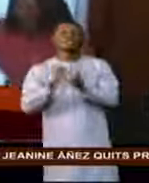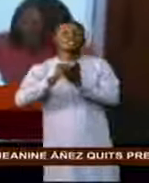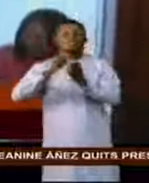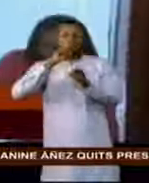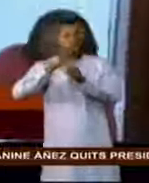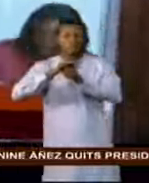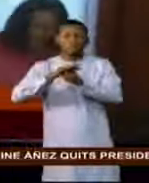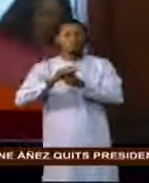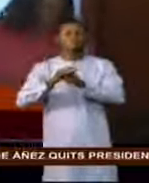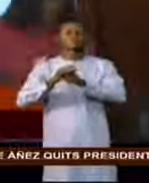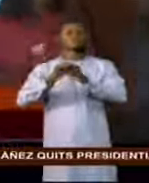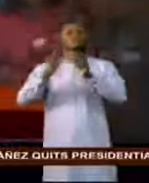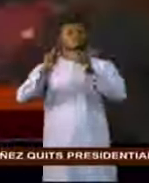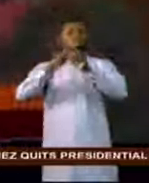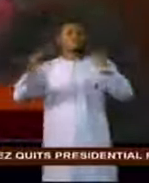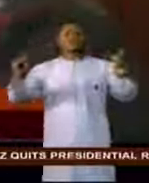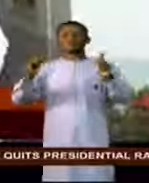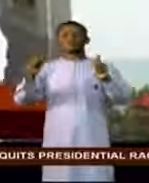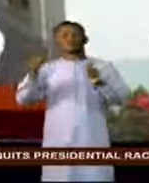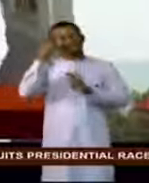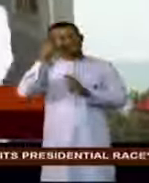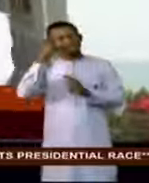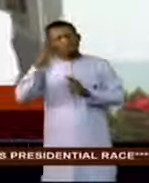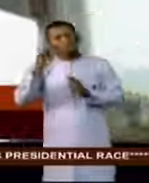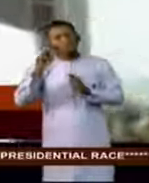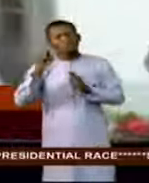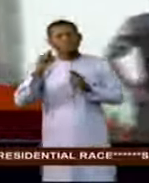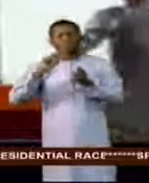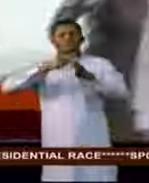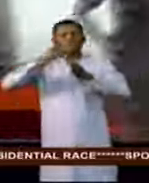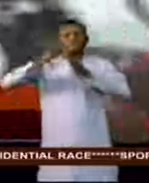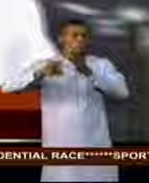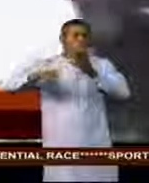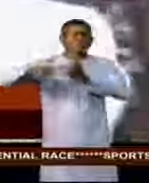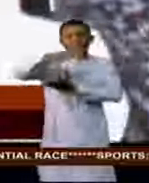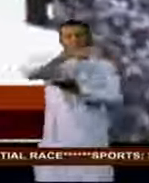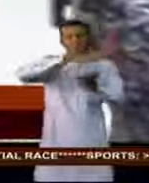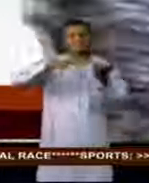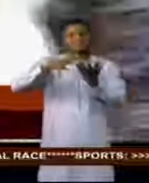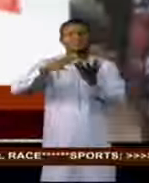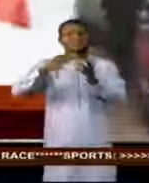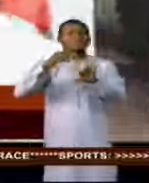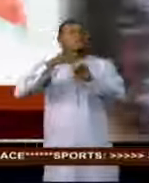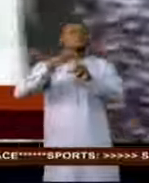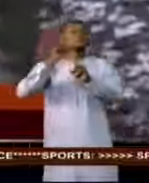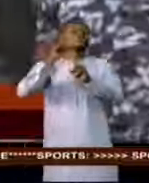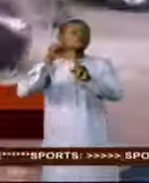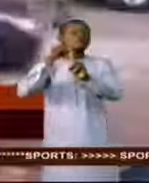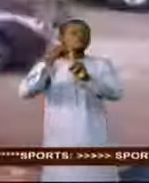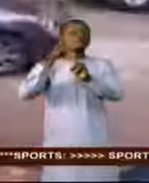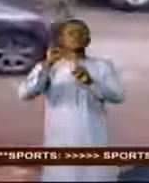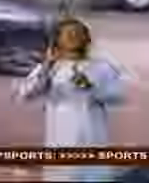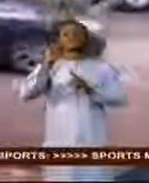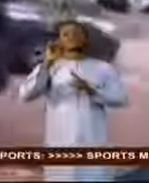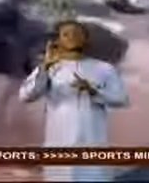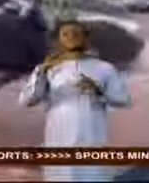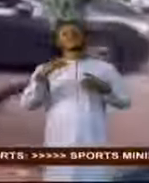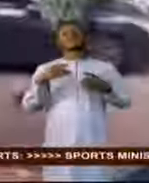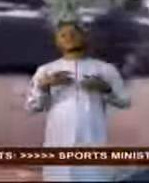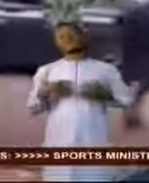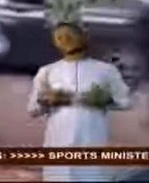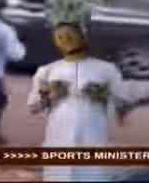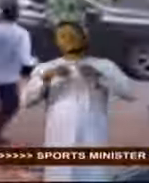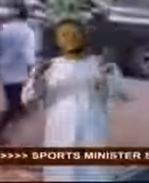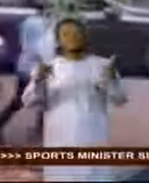task considering the political cloud. At a point, EINEC was fed up with the situation. In order